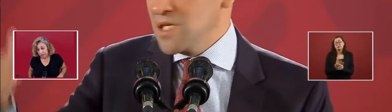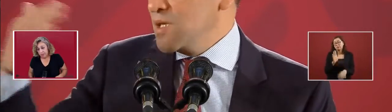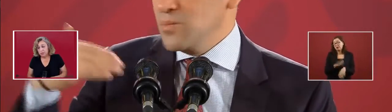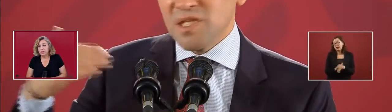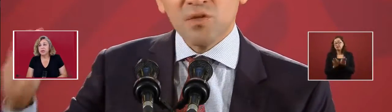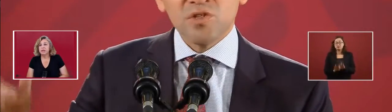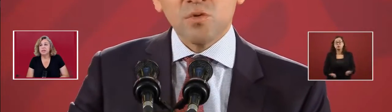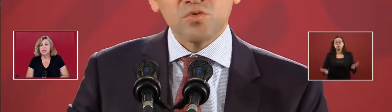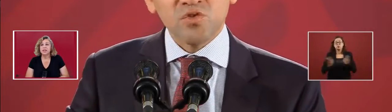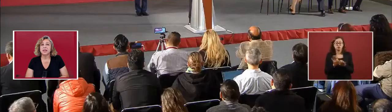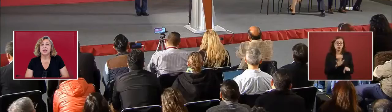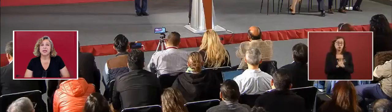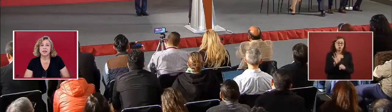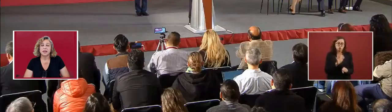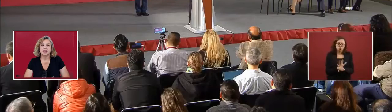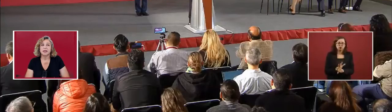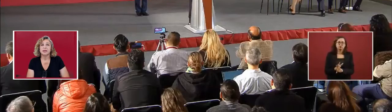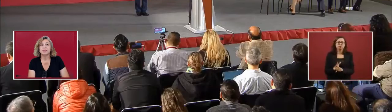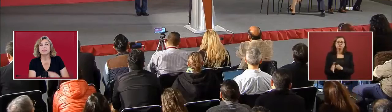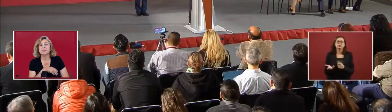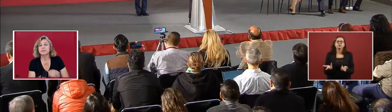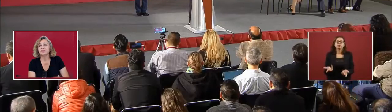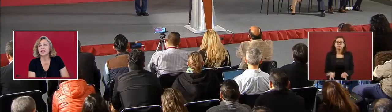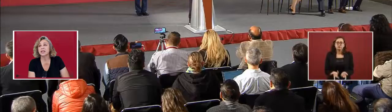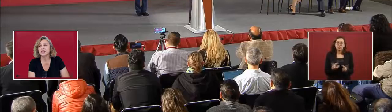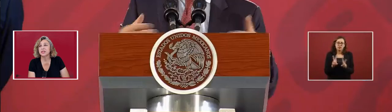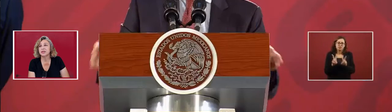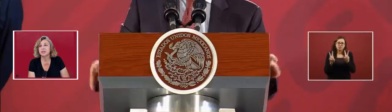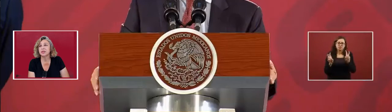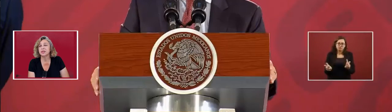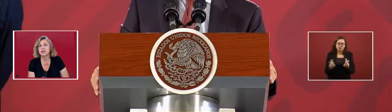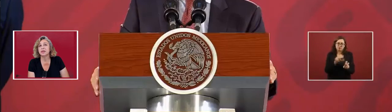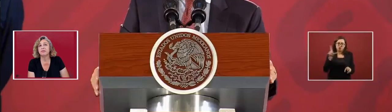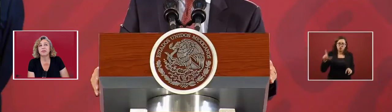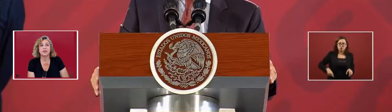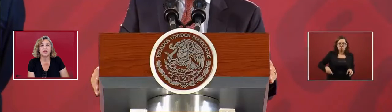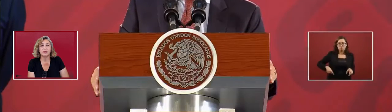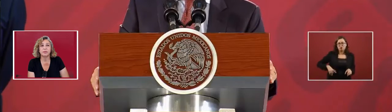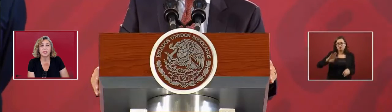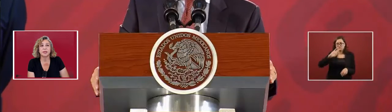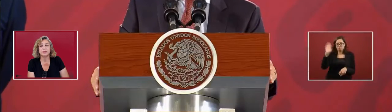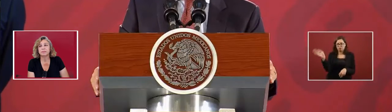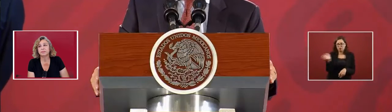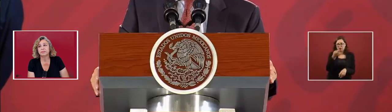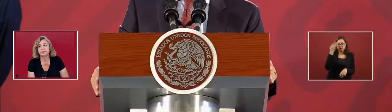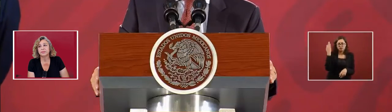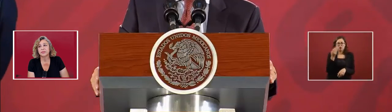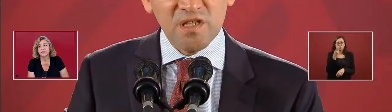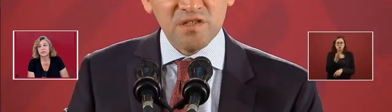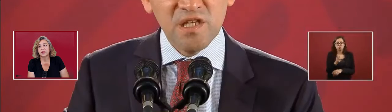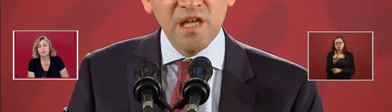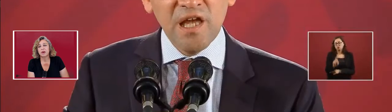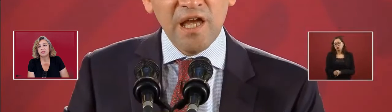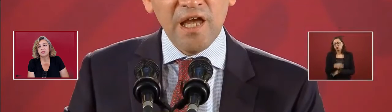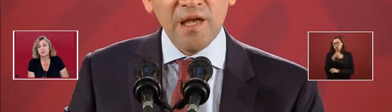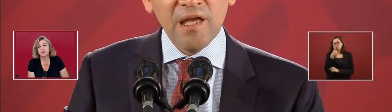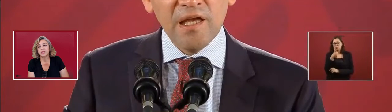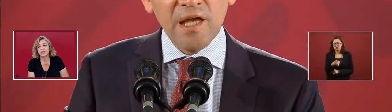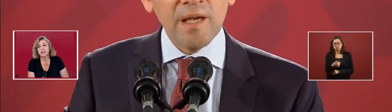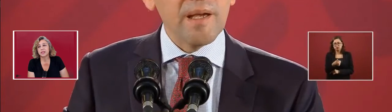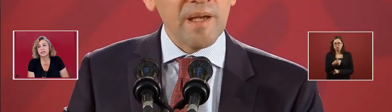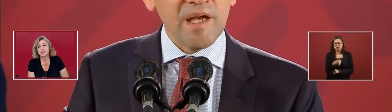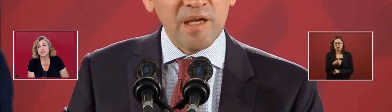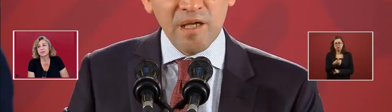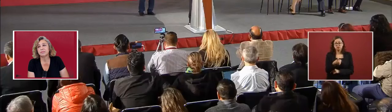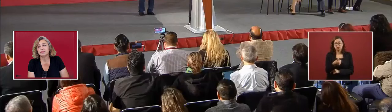The most important diminution has to do with the federal government, about 2